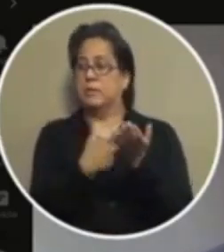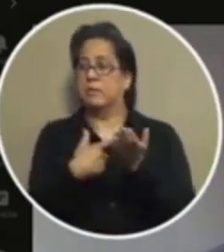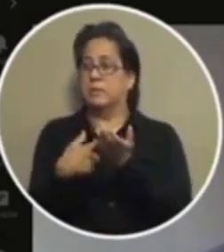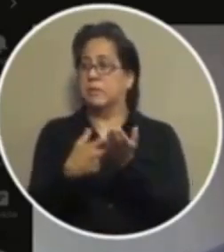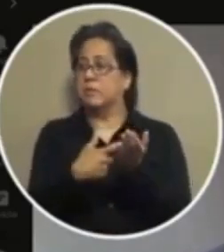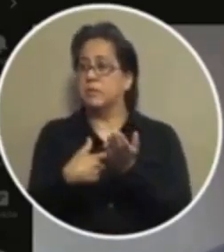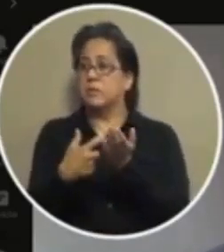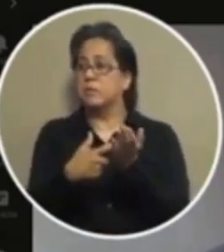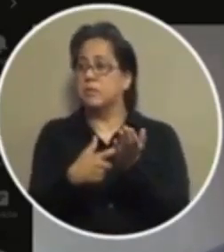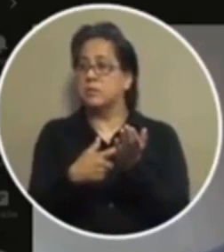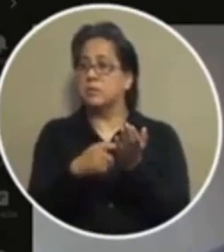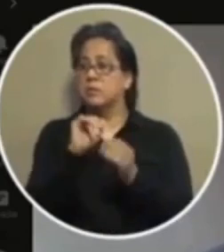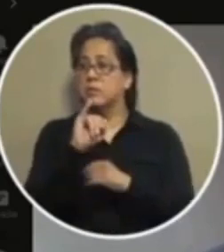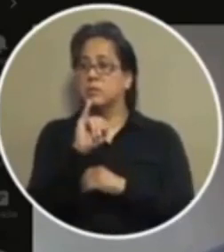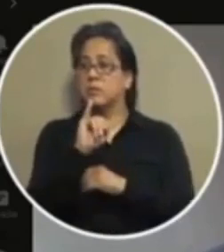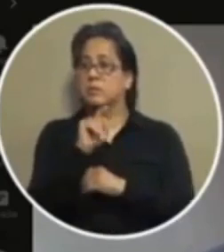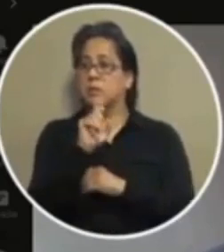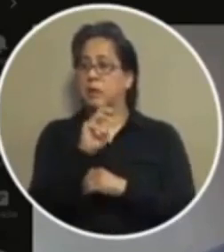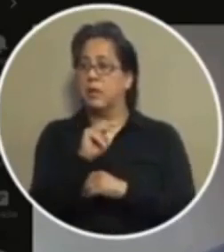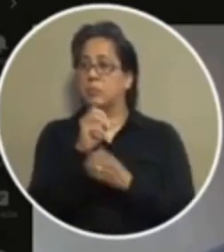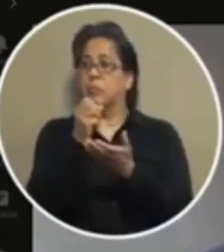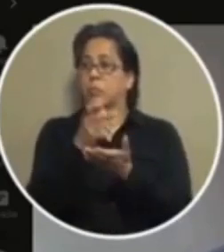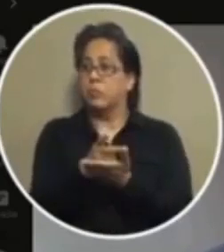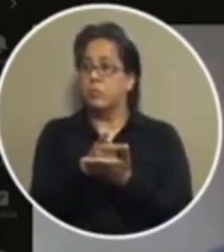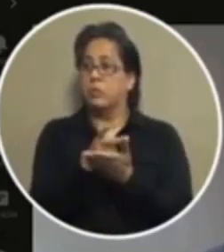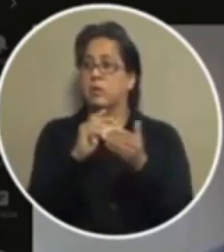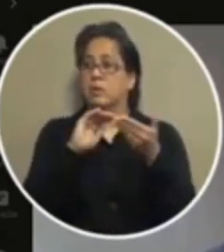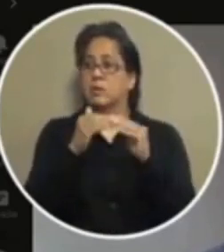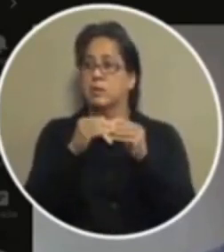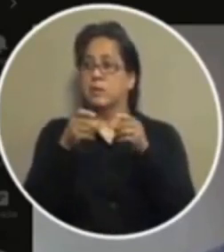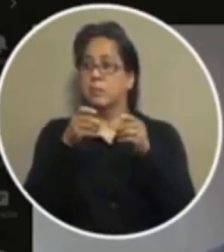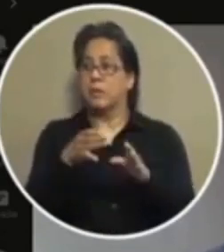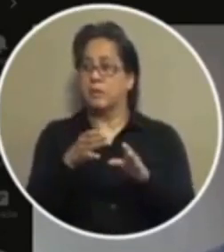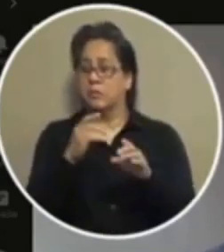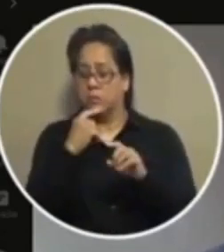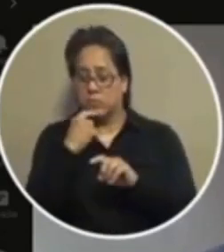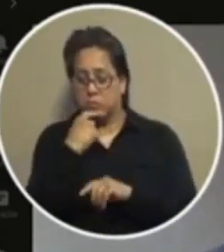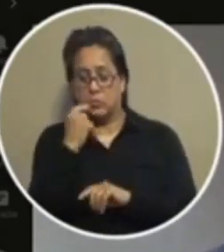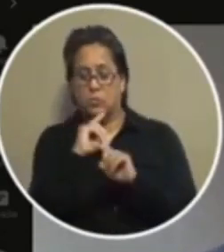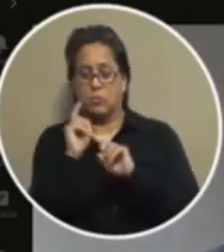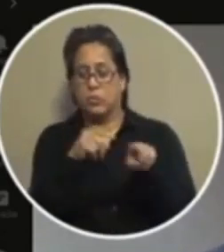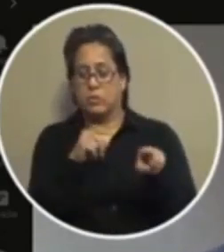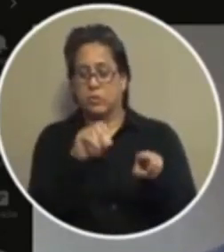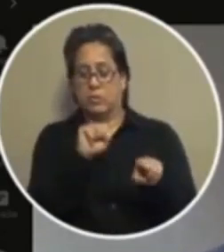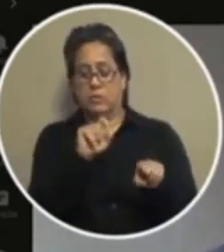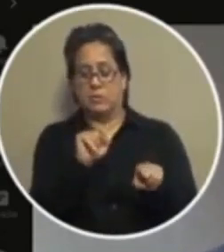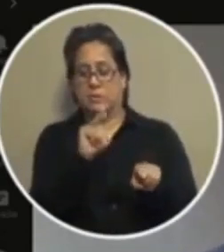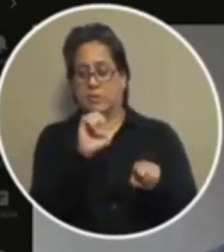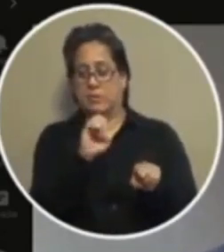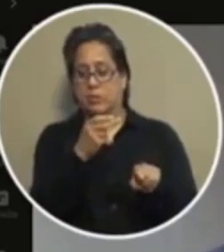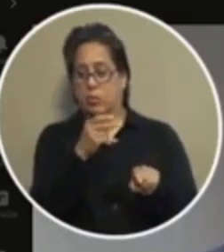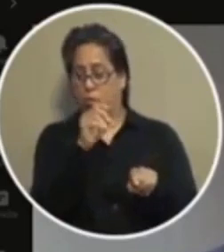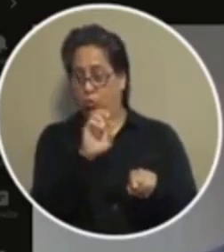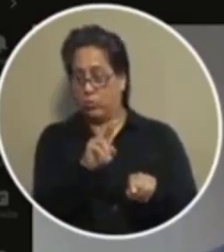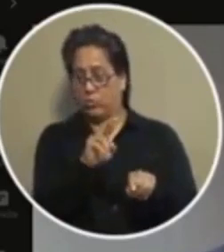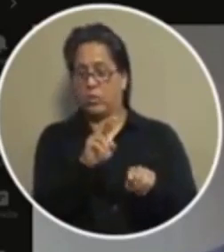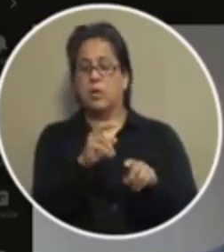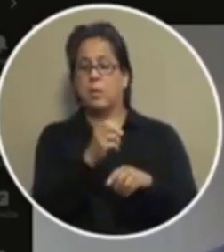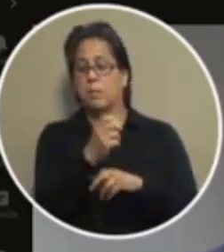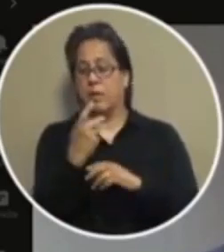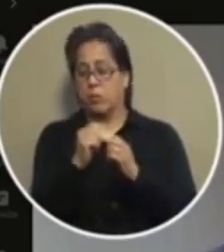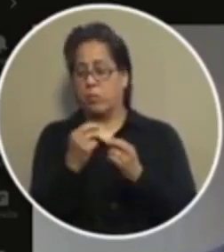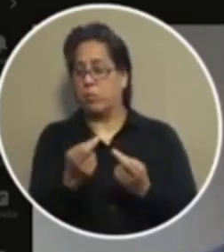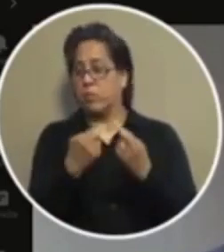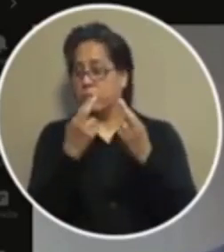and the item that was passed was that the city manager be directed to meet with stakeholders and come back with a recommendation